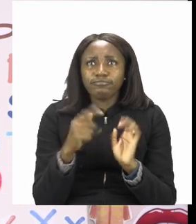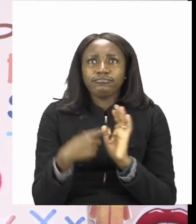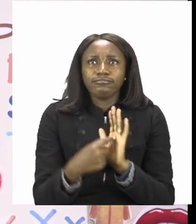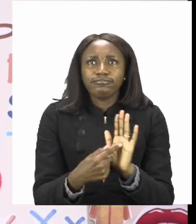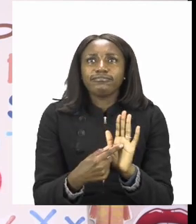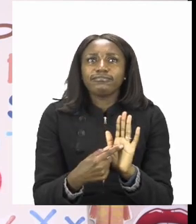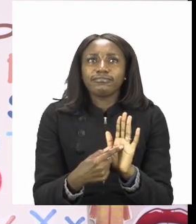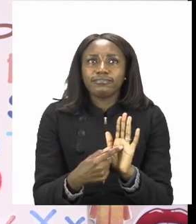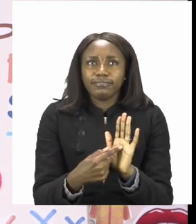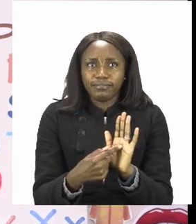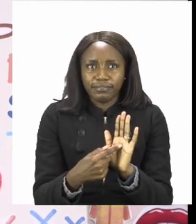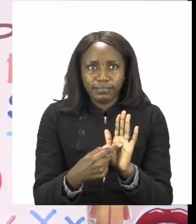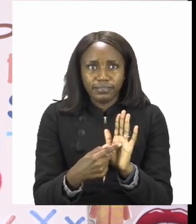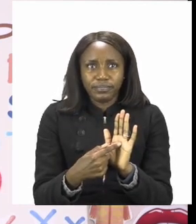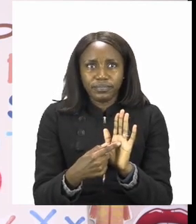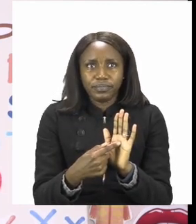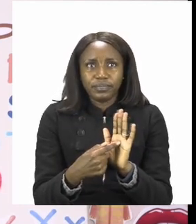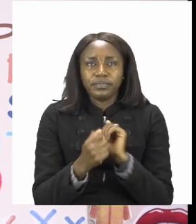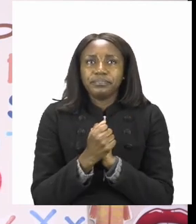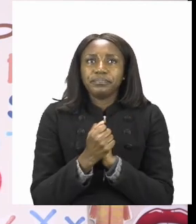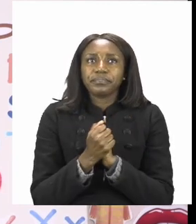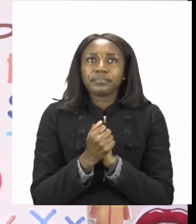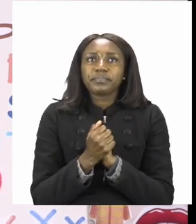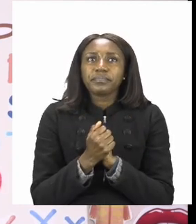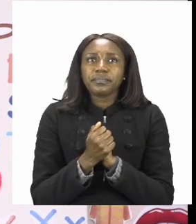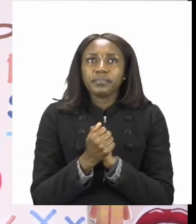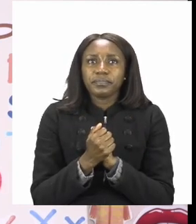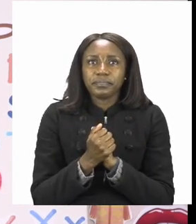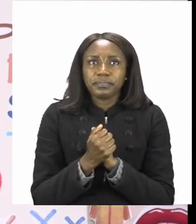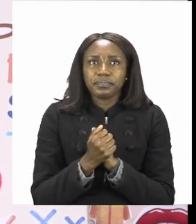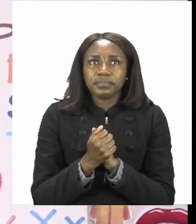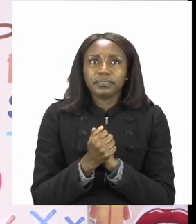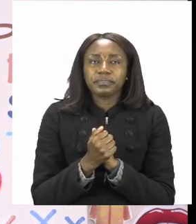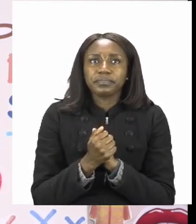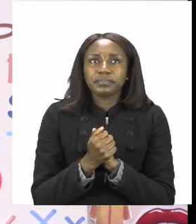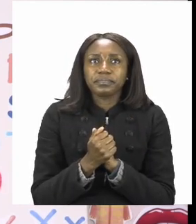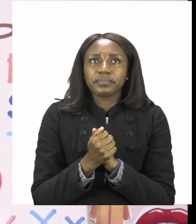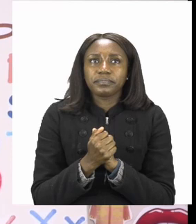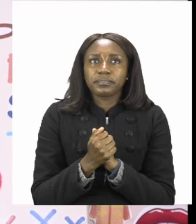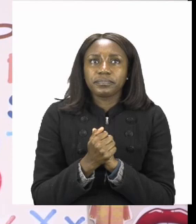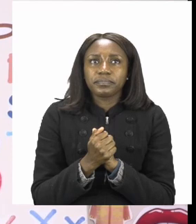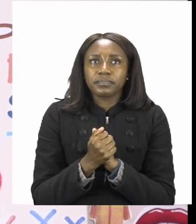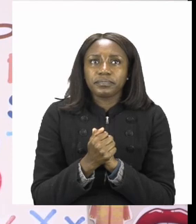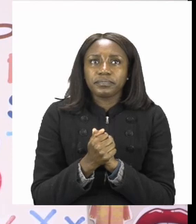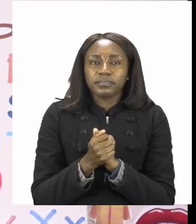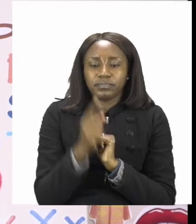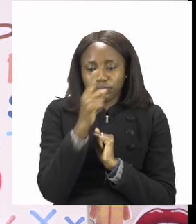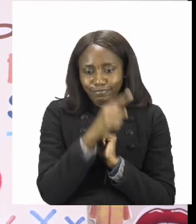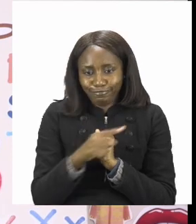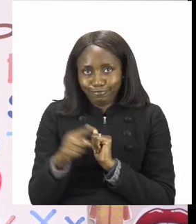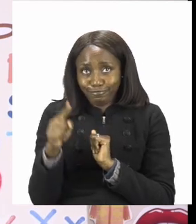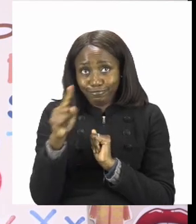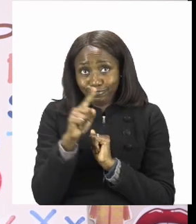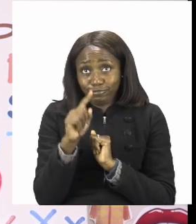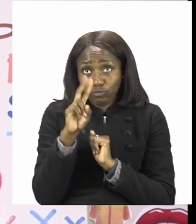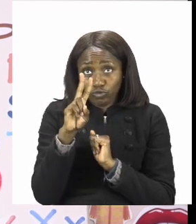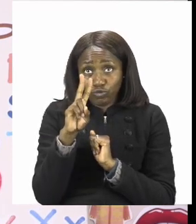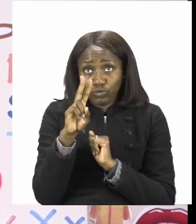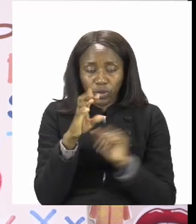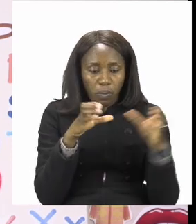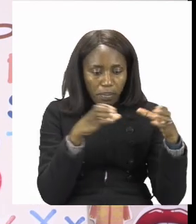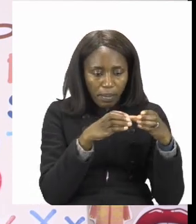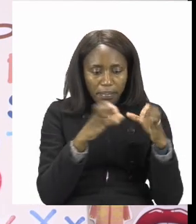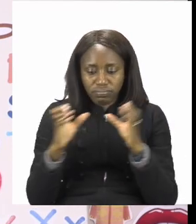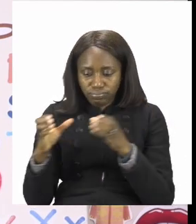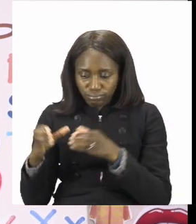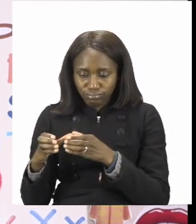two we need to make two groups of two we So the first thing we do is make our groups one